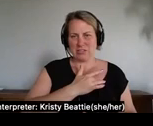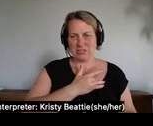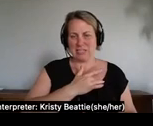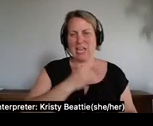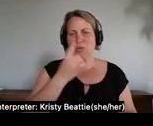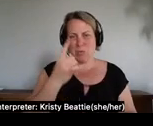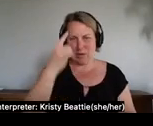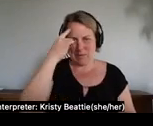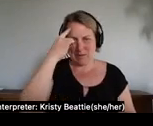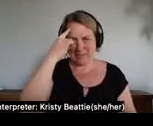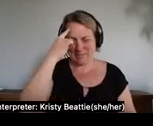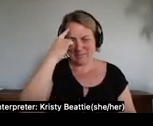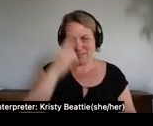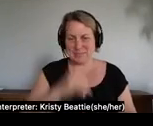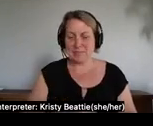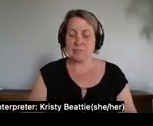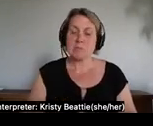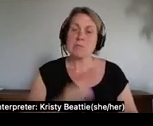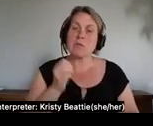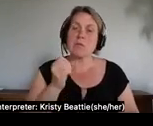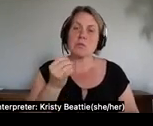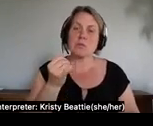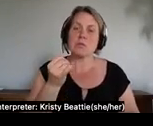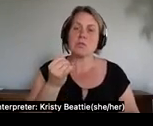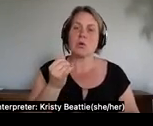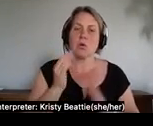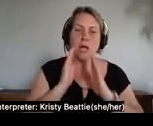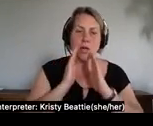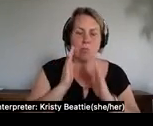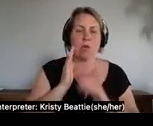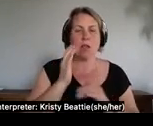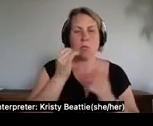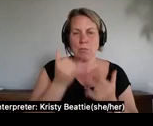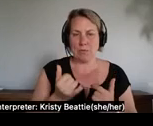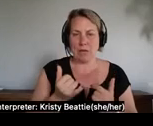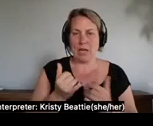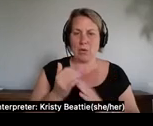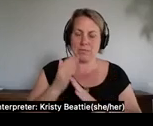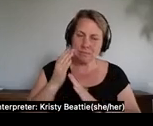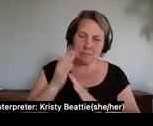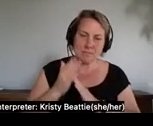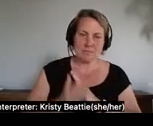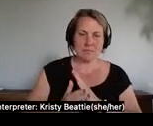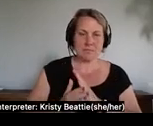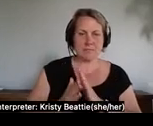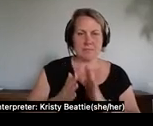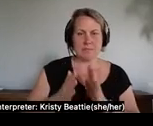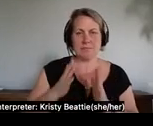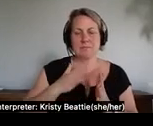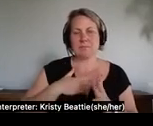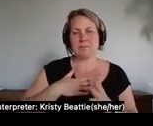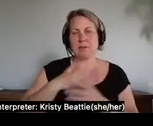so i'm going to end it here that's the last slide